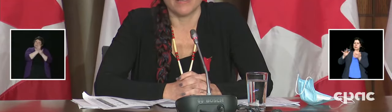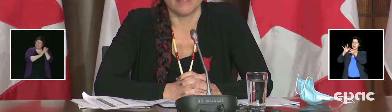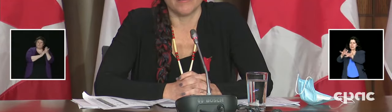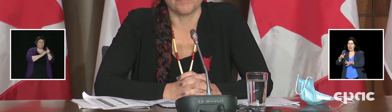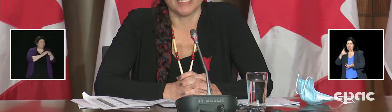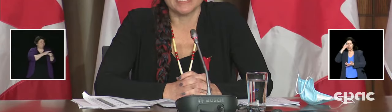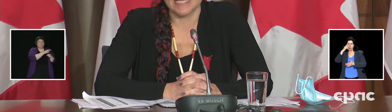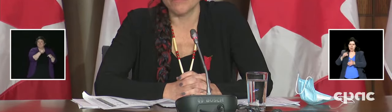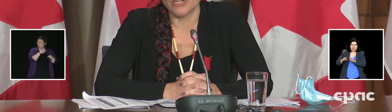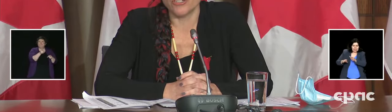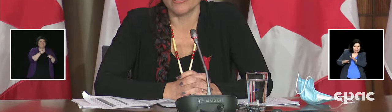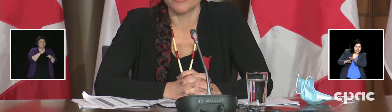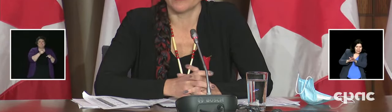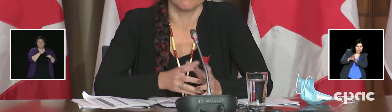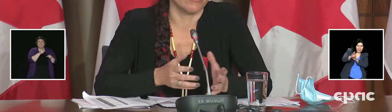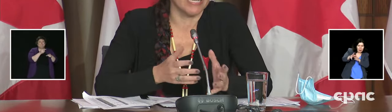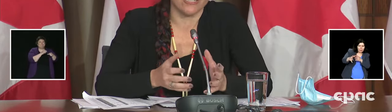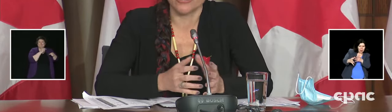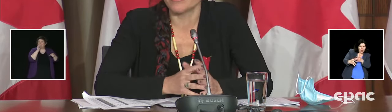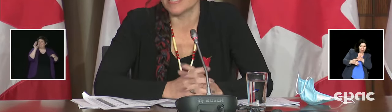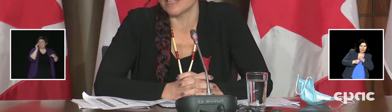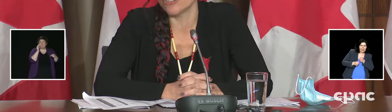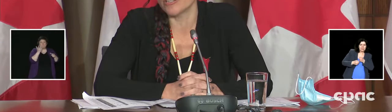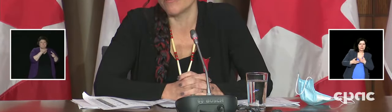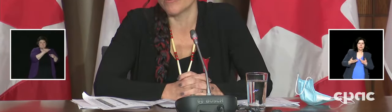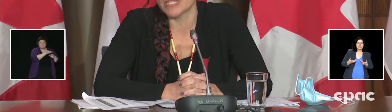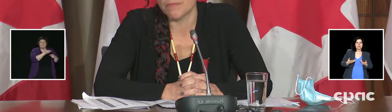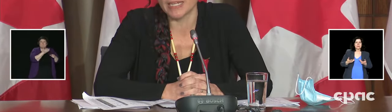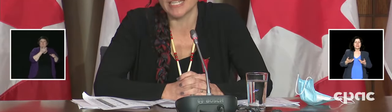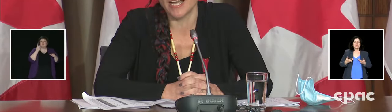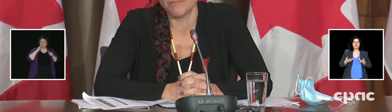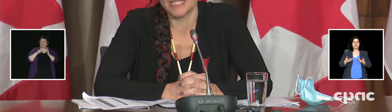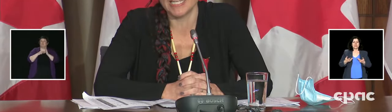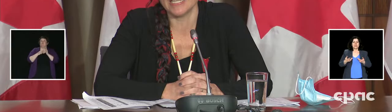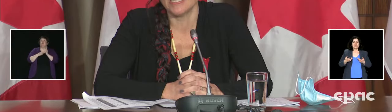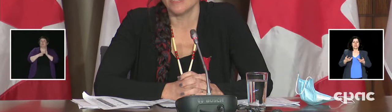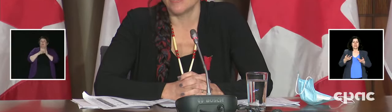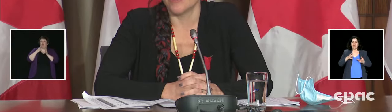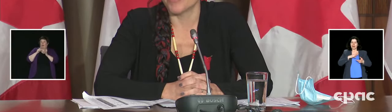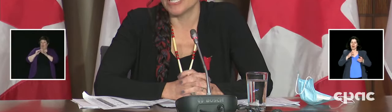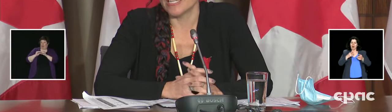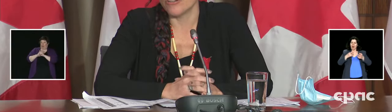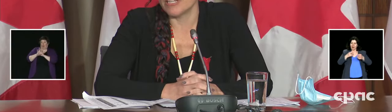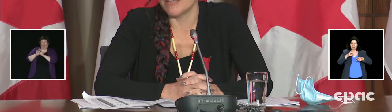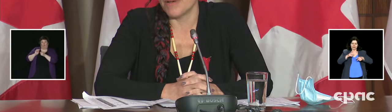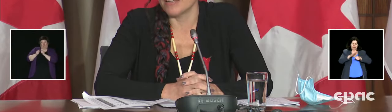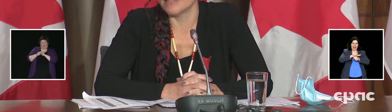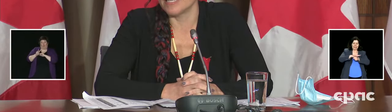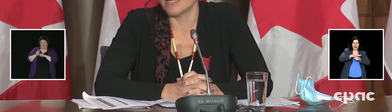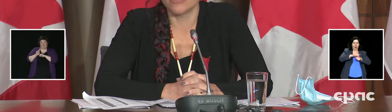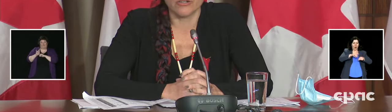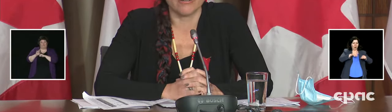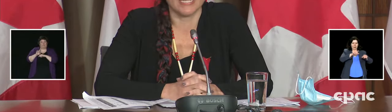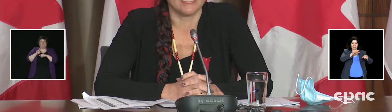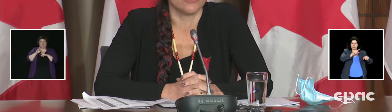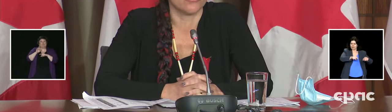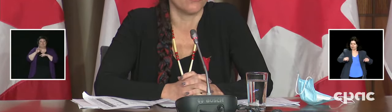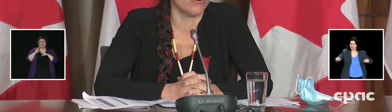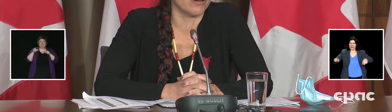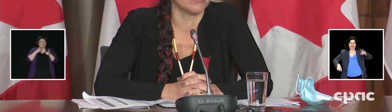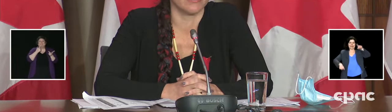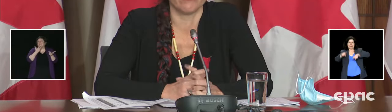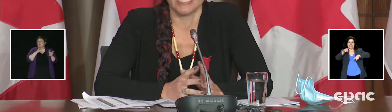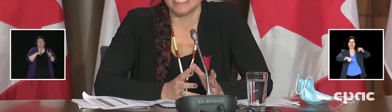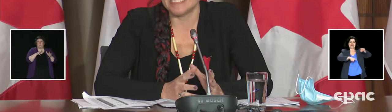some regions, like variations essentially with respect to uptake, particularly among the younger age